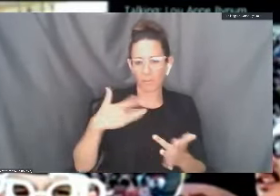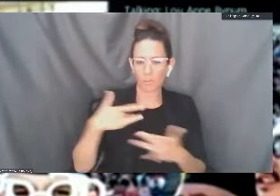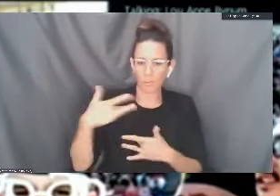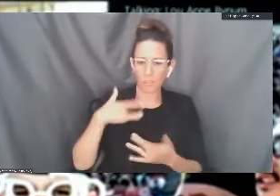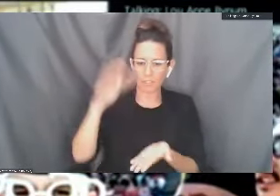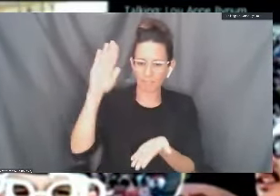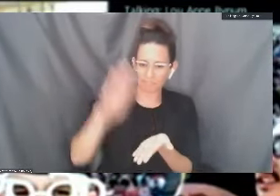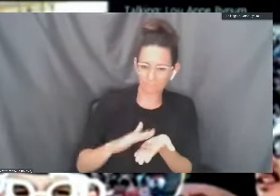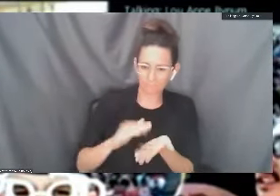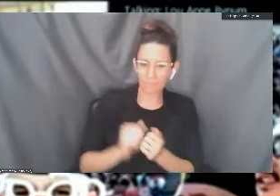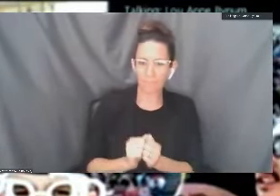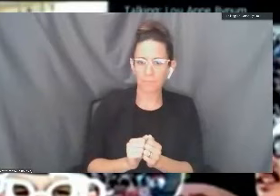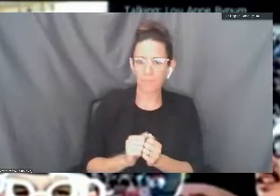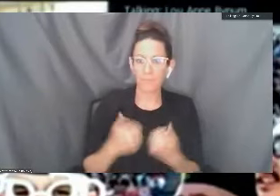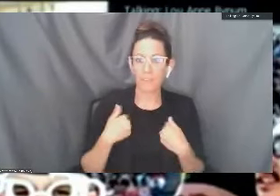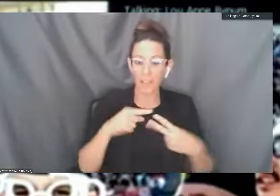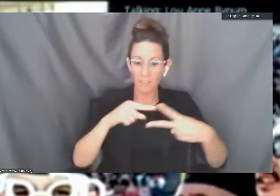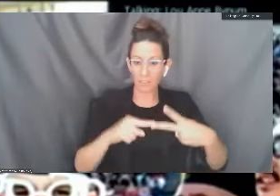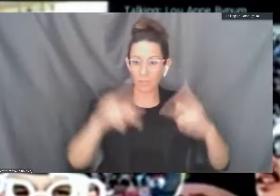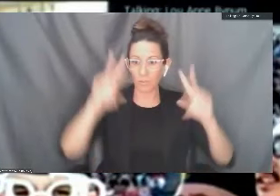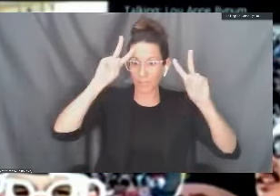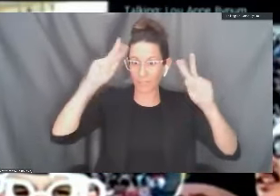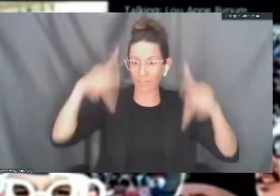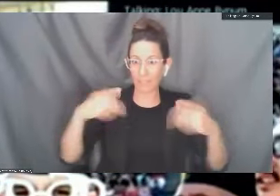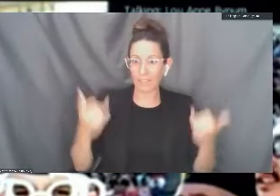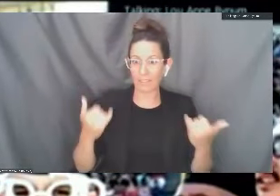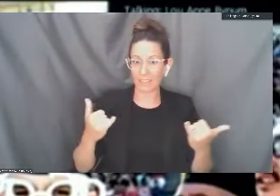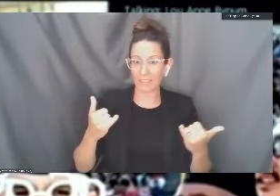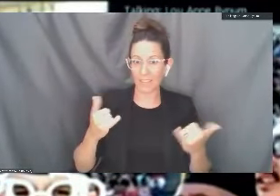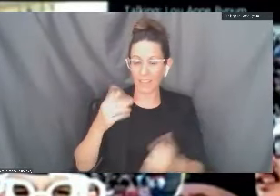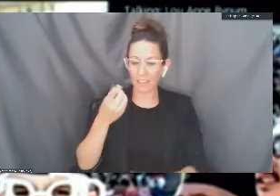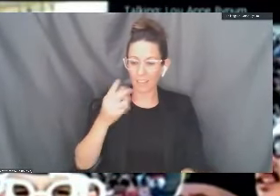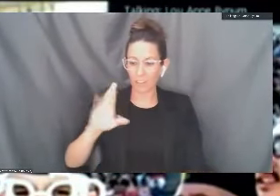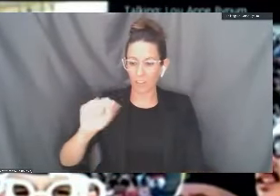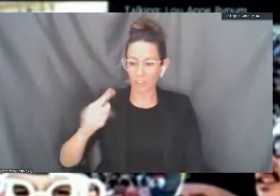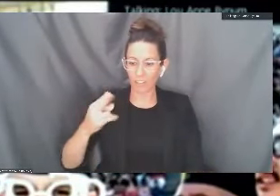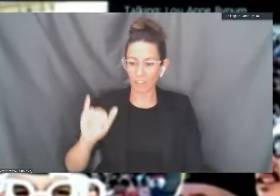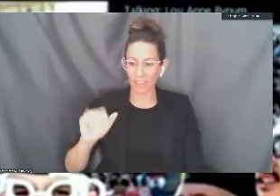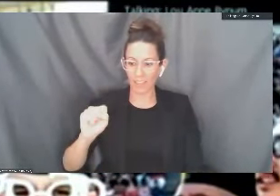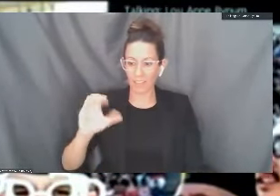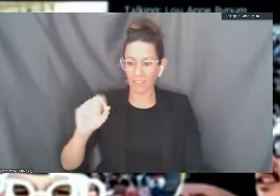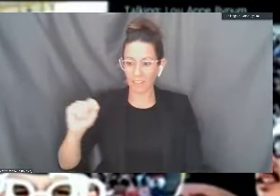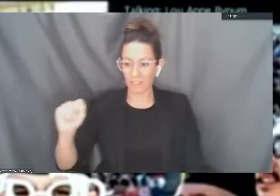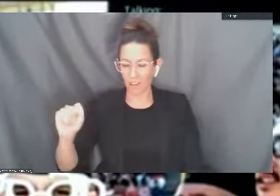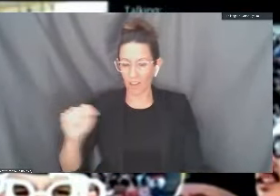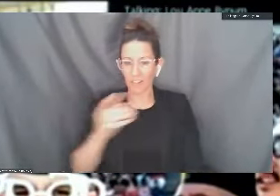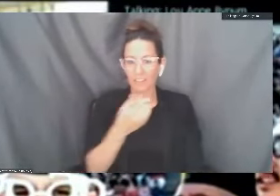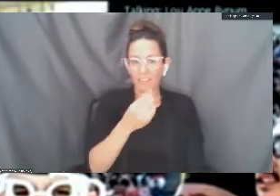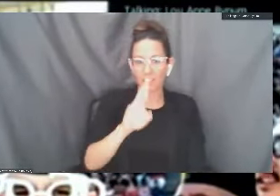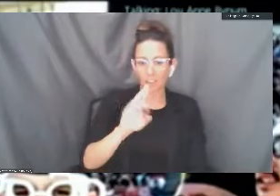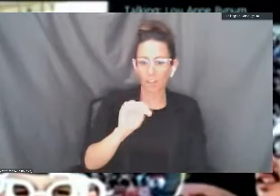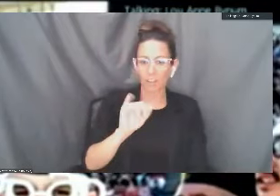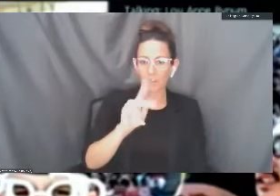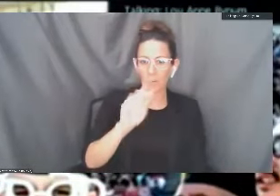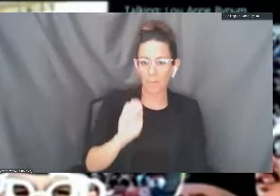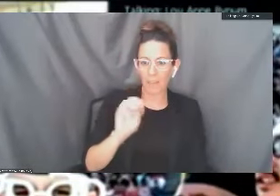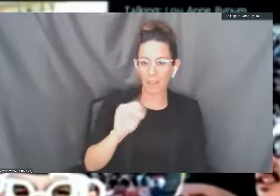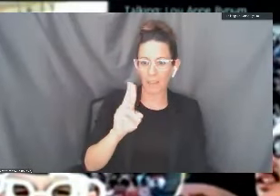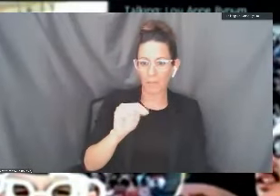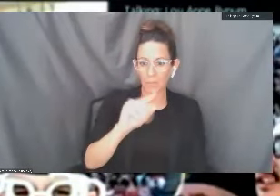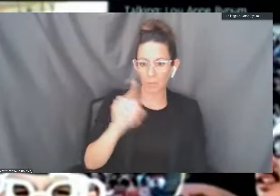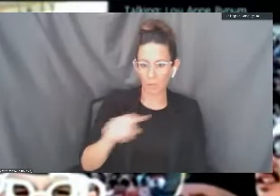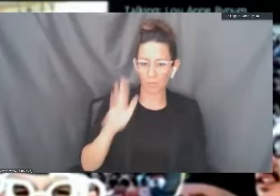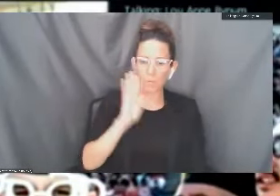We have two of our vice presidents here today, Dr. Kathy Scott and Dr. Mike Munoz. They'll be answering the